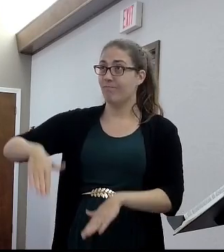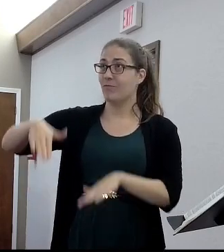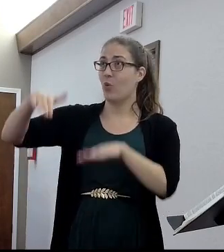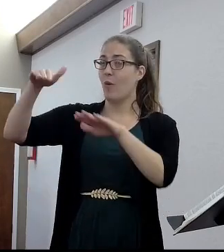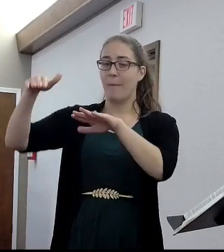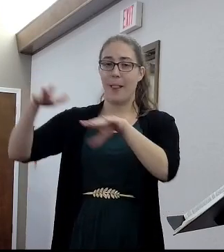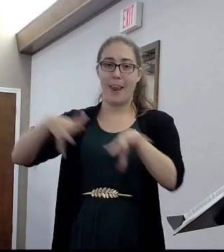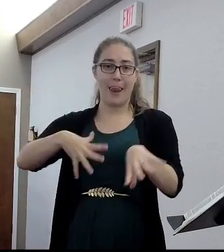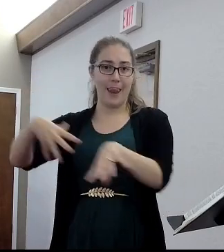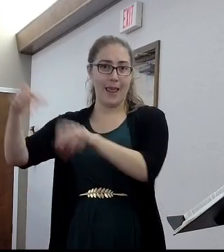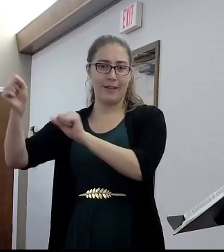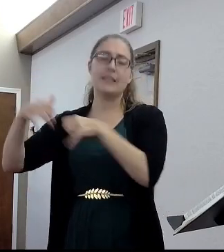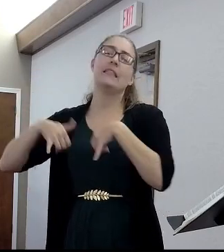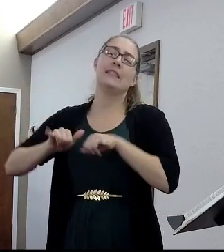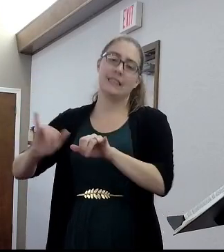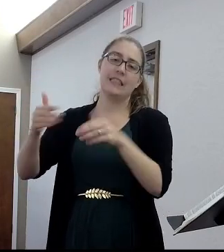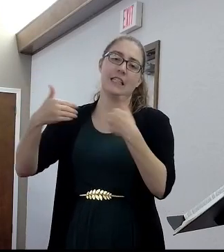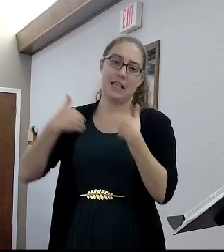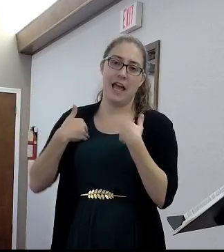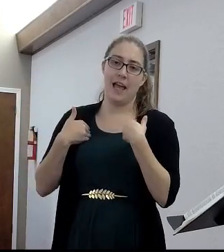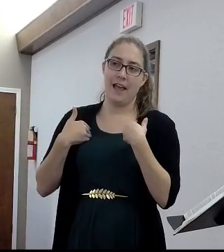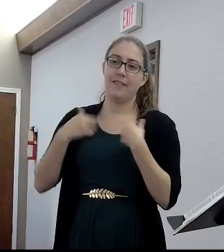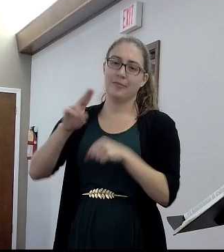They're hunting security.